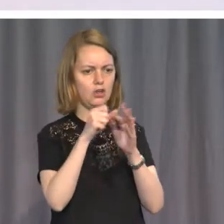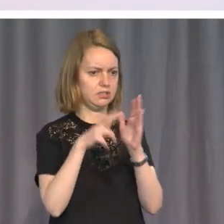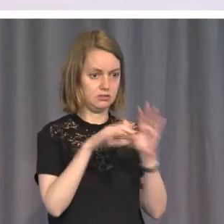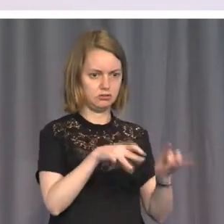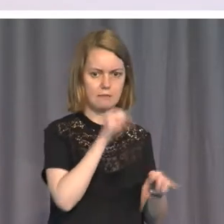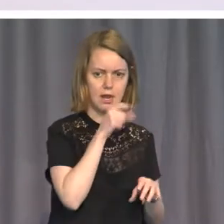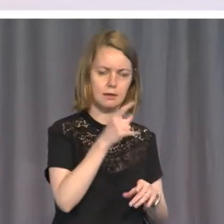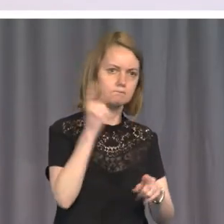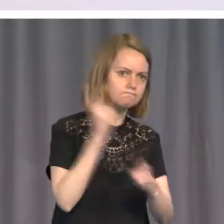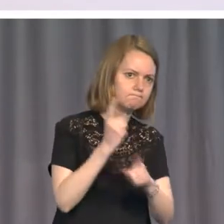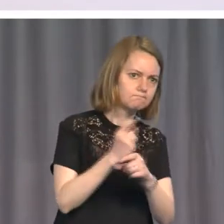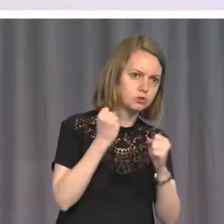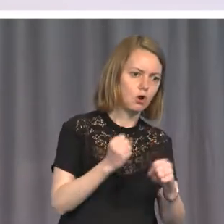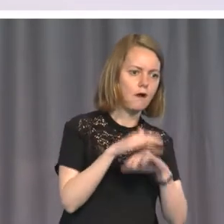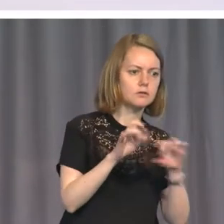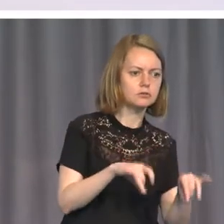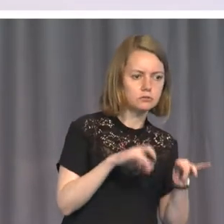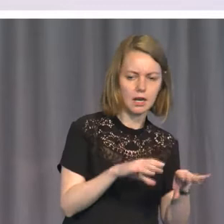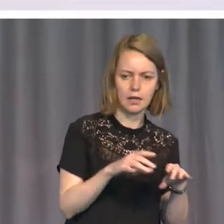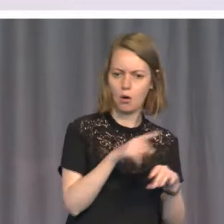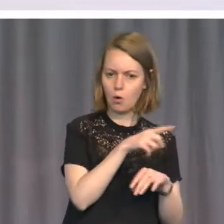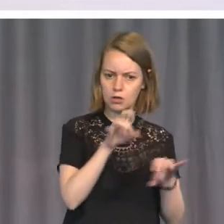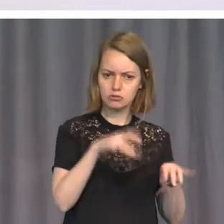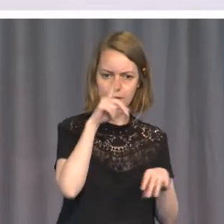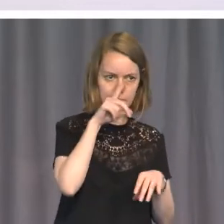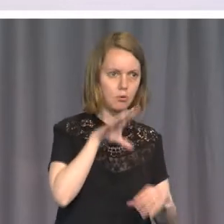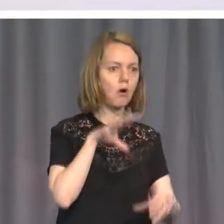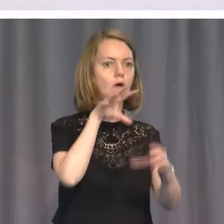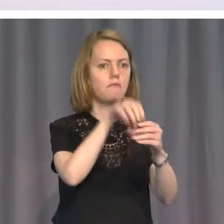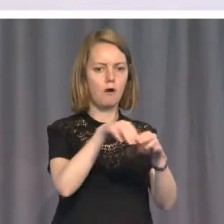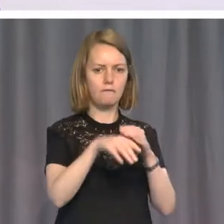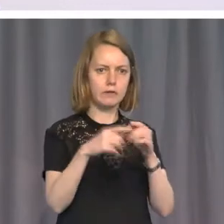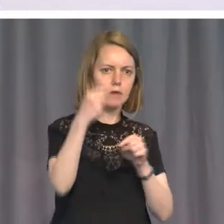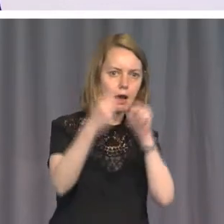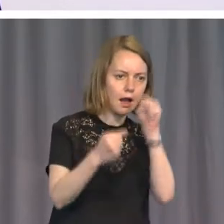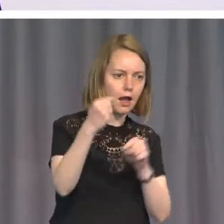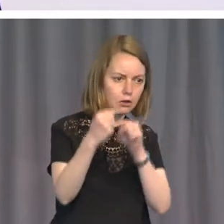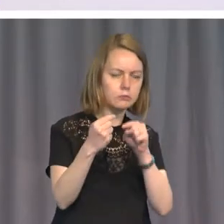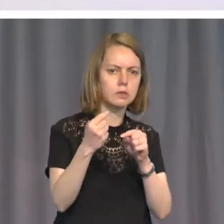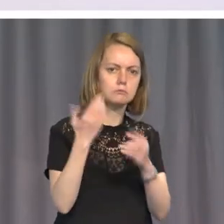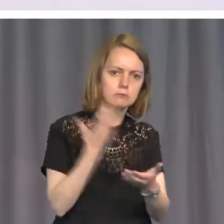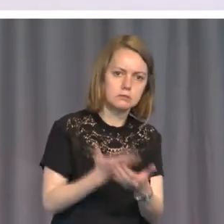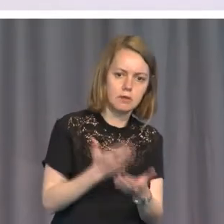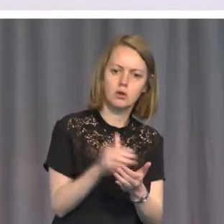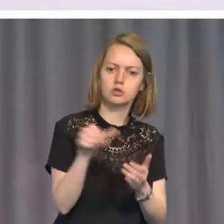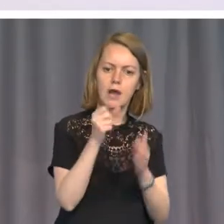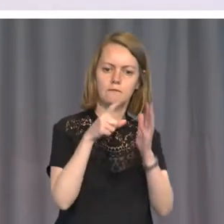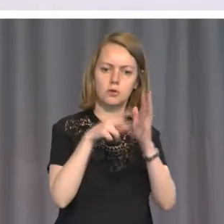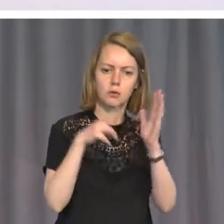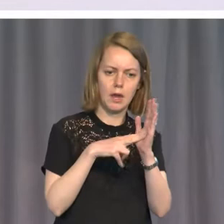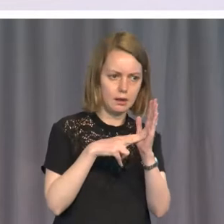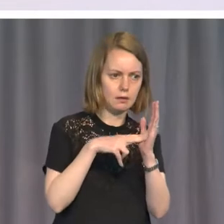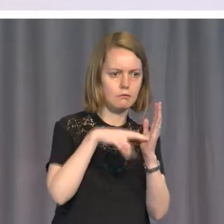Australian feminist, Jessie Street, all part of the Australian delegation, building on Doc Evatt's